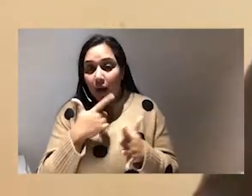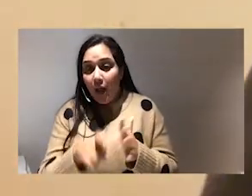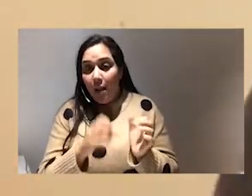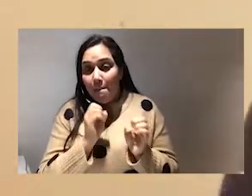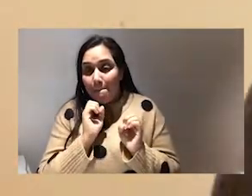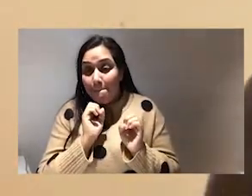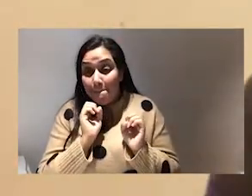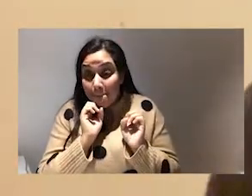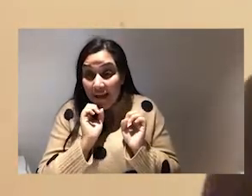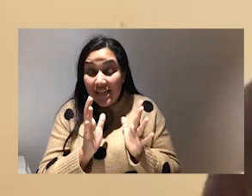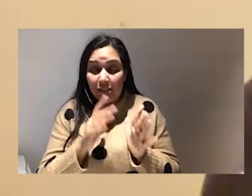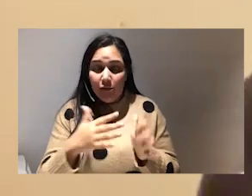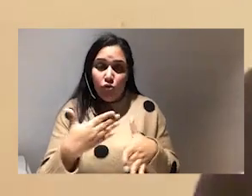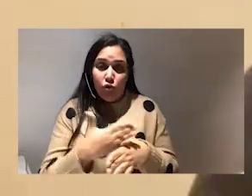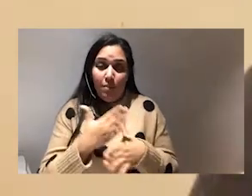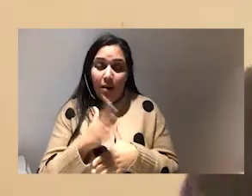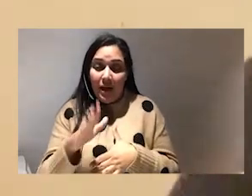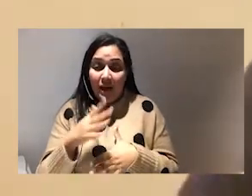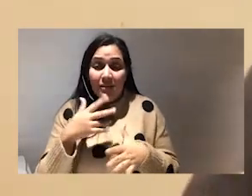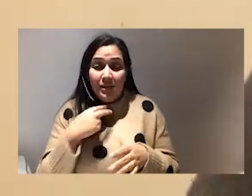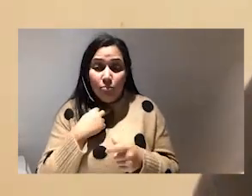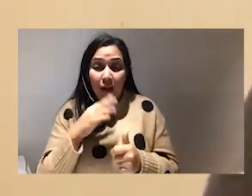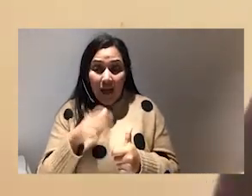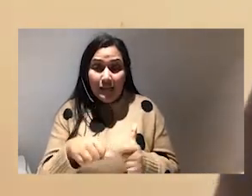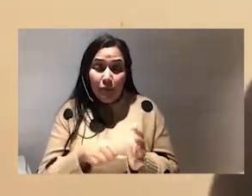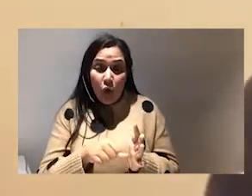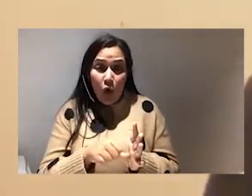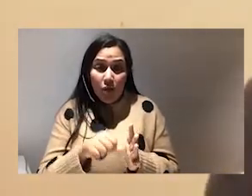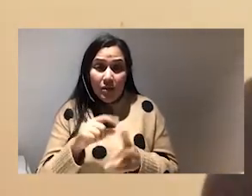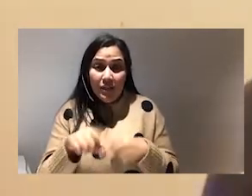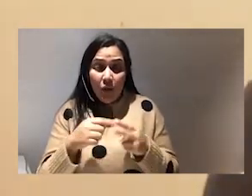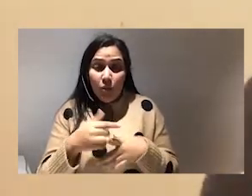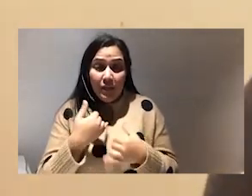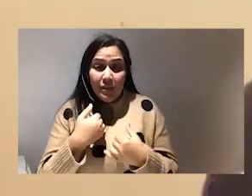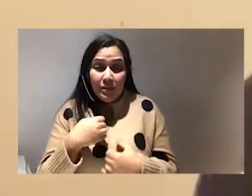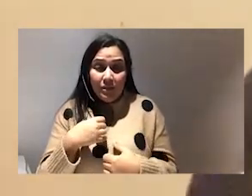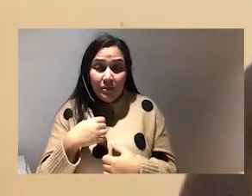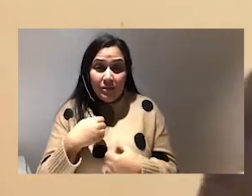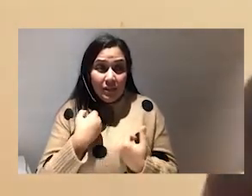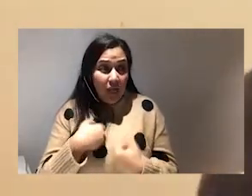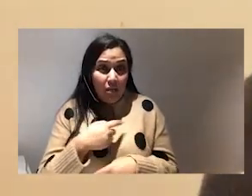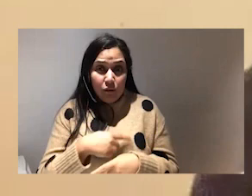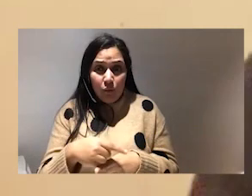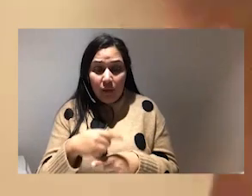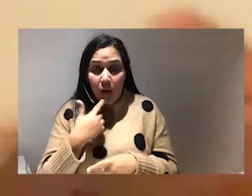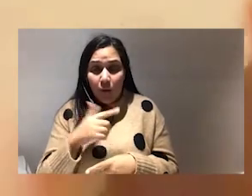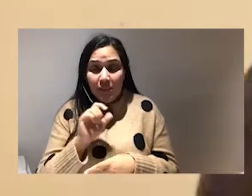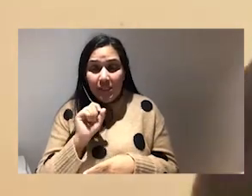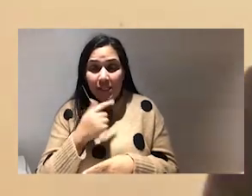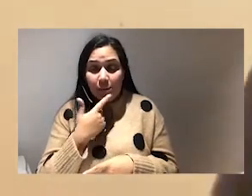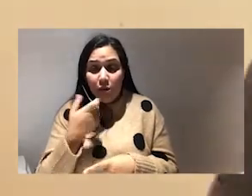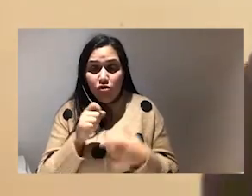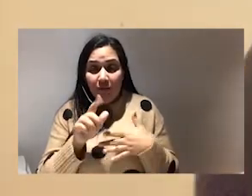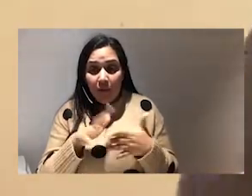but the disappointment has been hard and if i wasn't sick this week it was already in my draft emails to send an email to sister space in